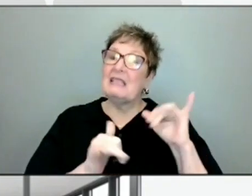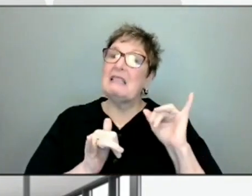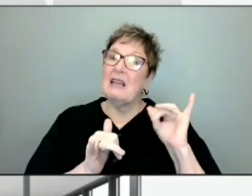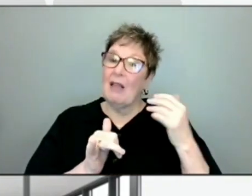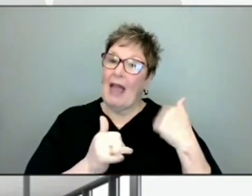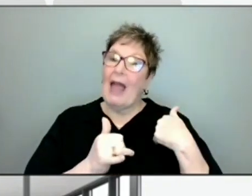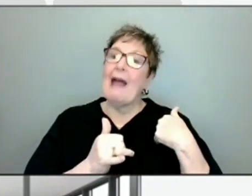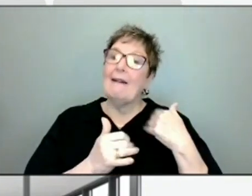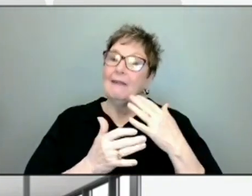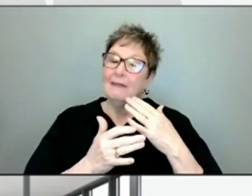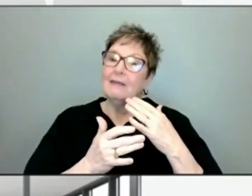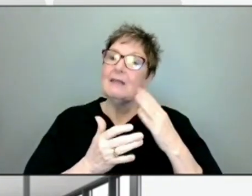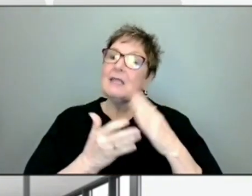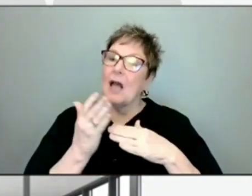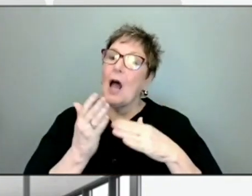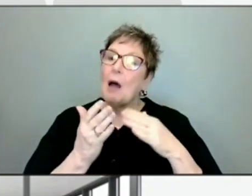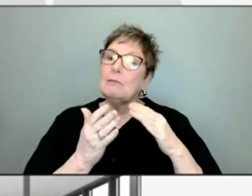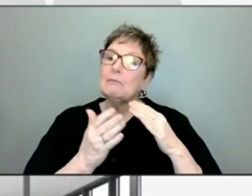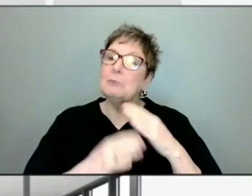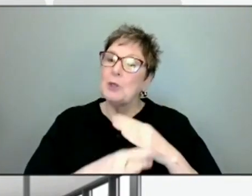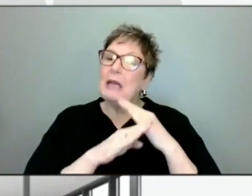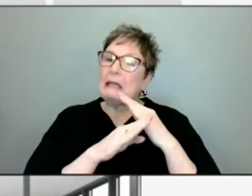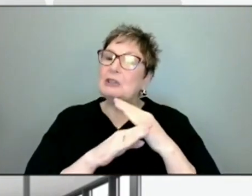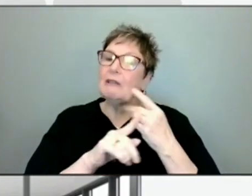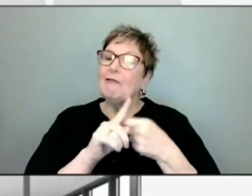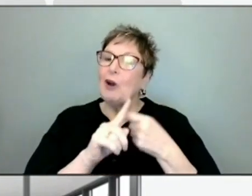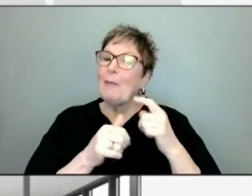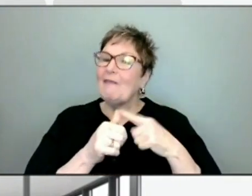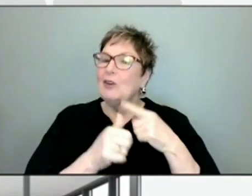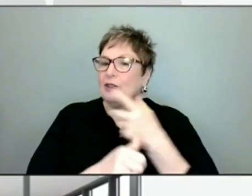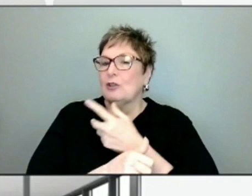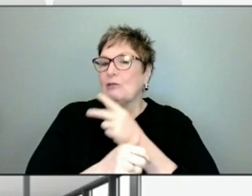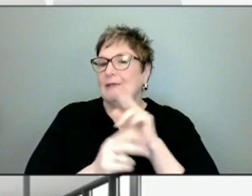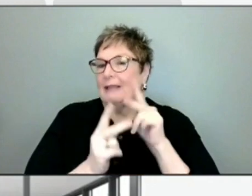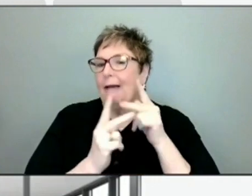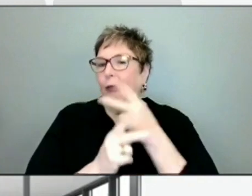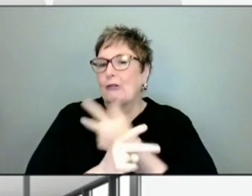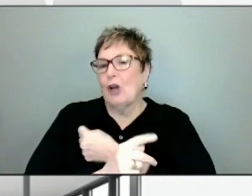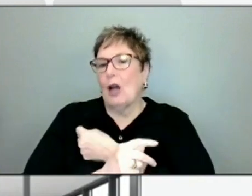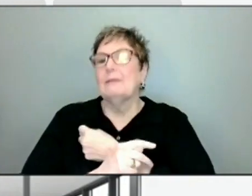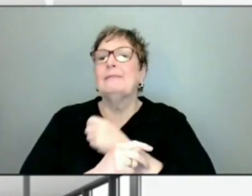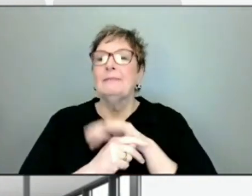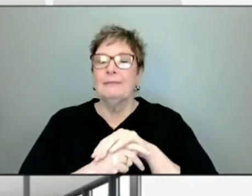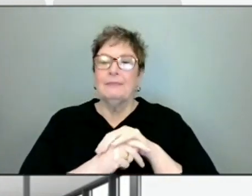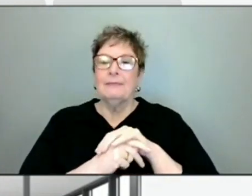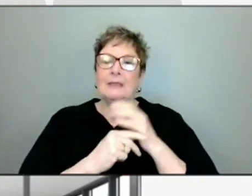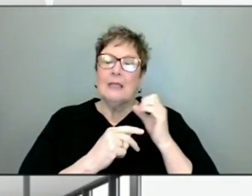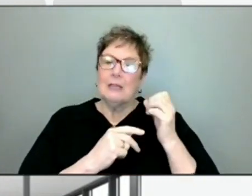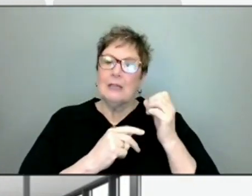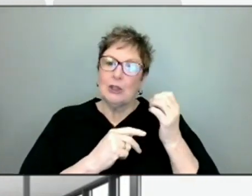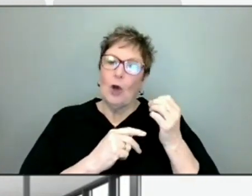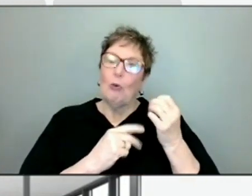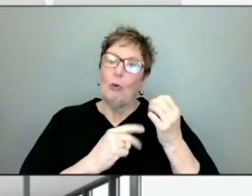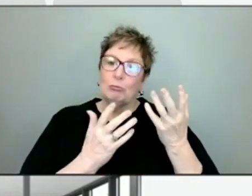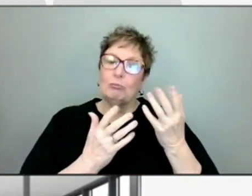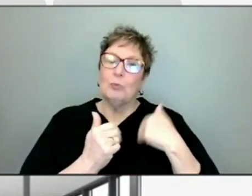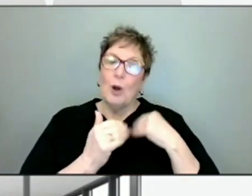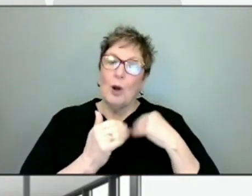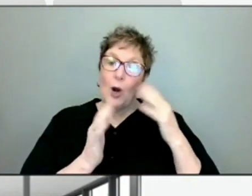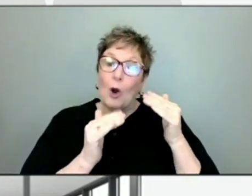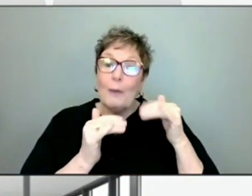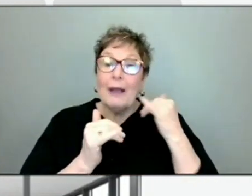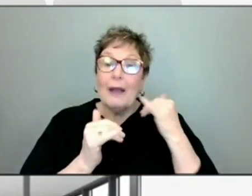antibodies and some level of protection. So we're hoping that, you know, as we get more people